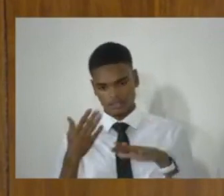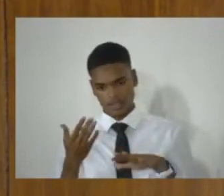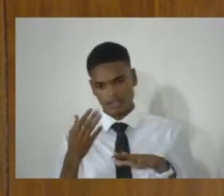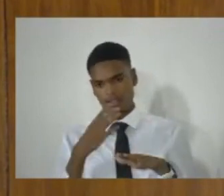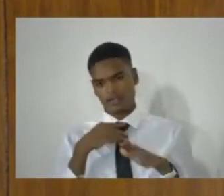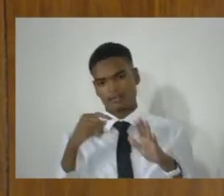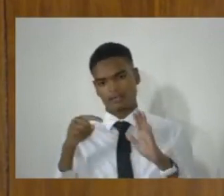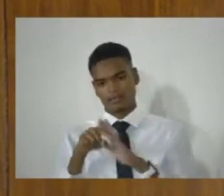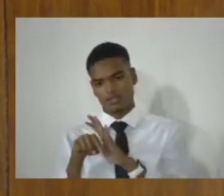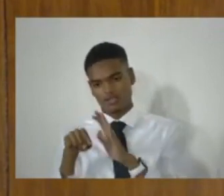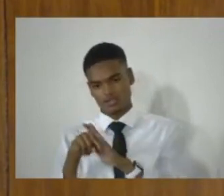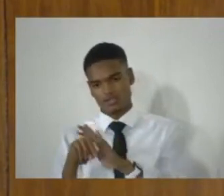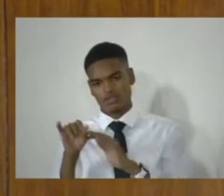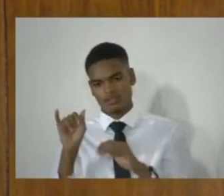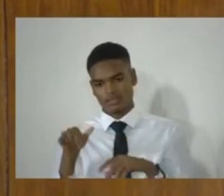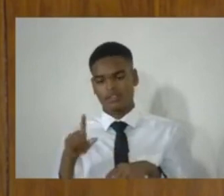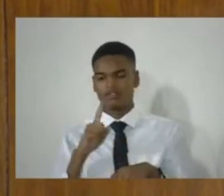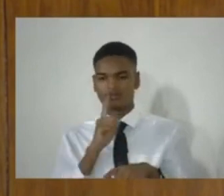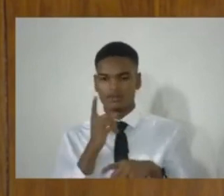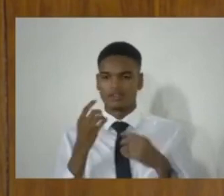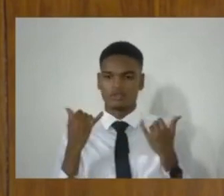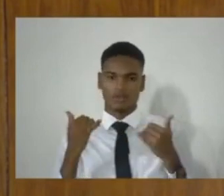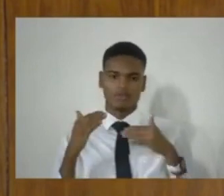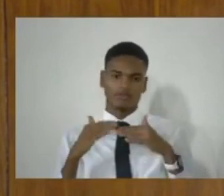become all too pervasive in this country.